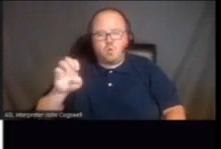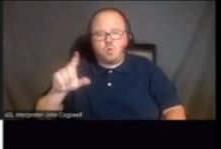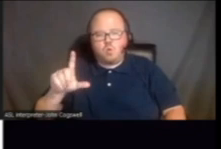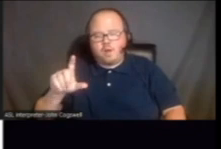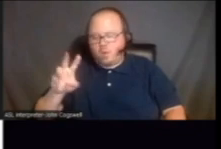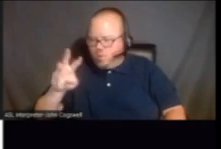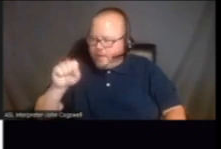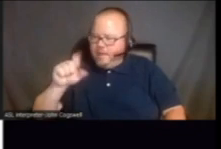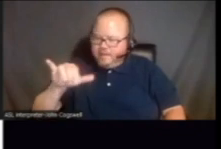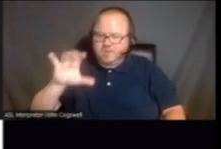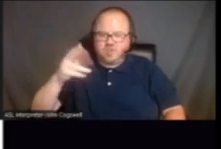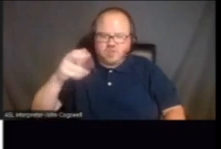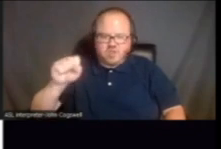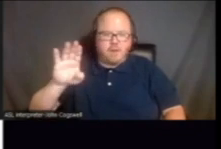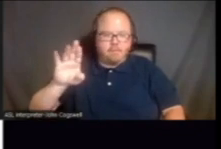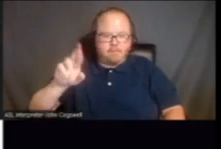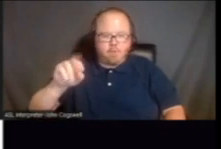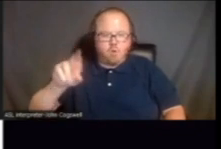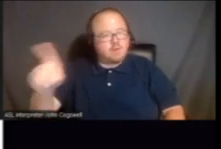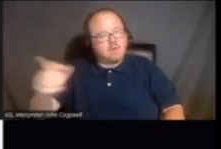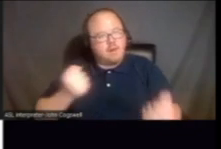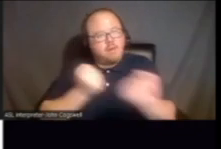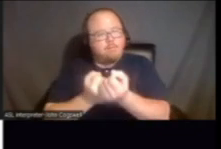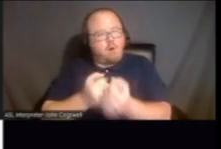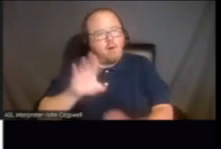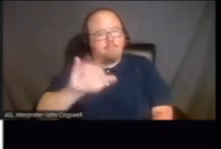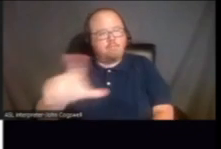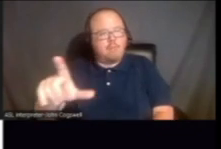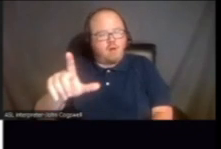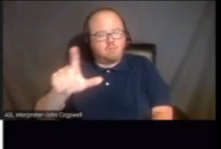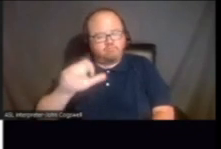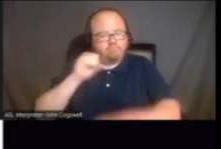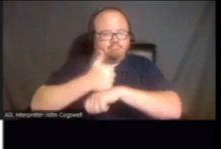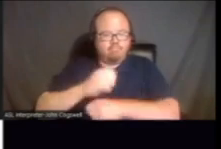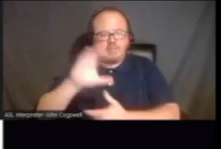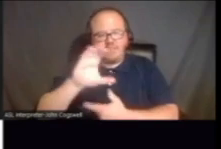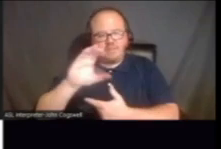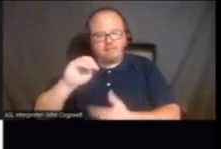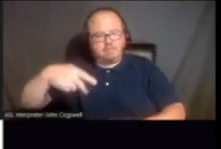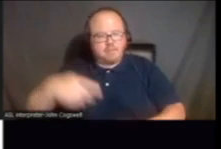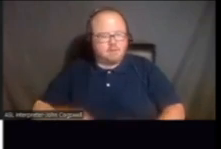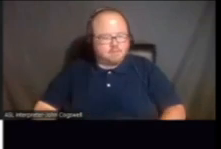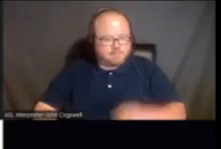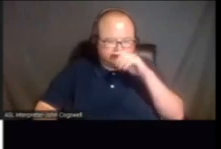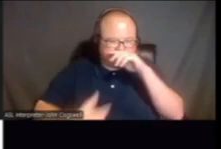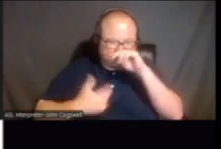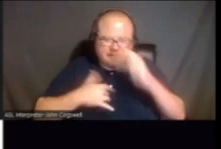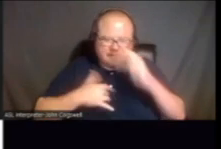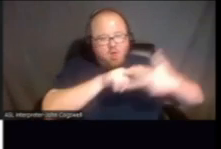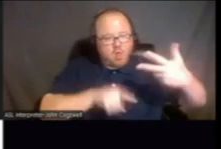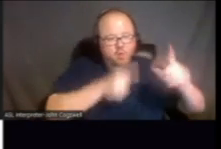he sponsored a bill to promote this California Memorial Project. There's three goals of this project.